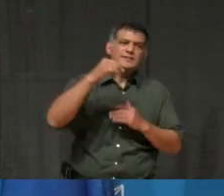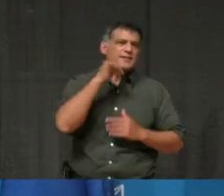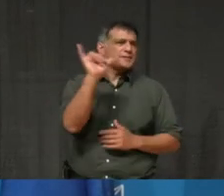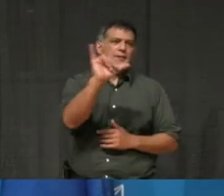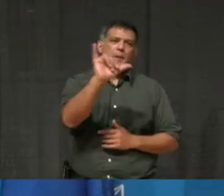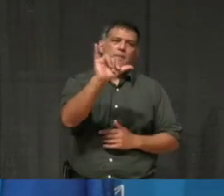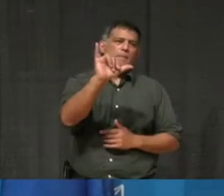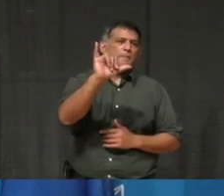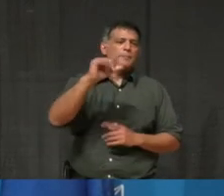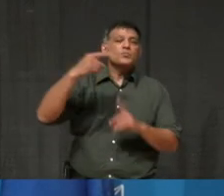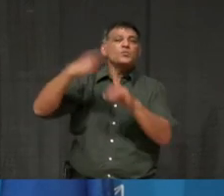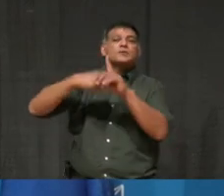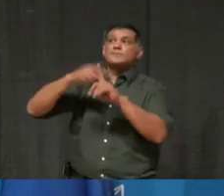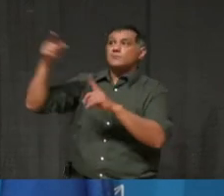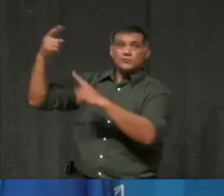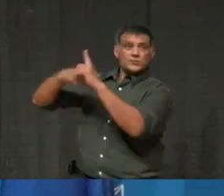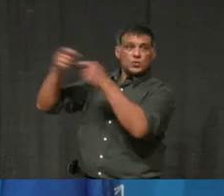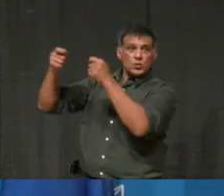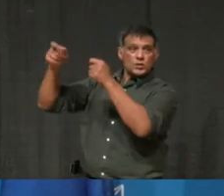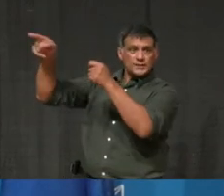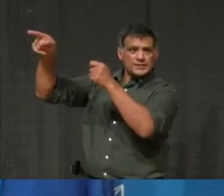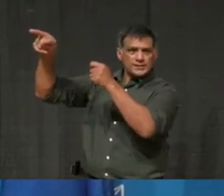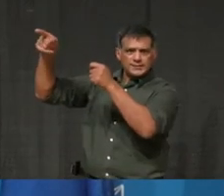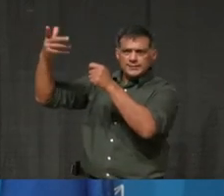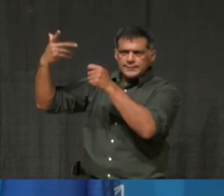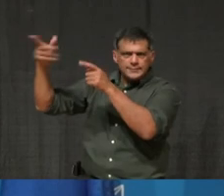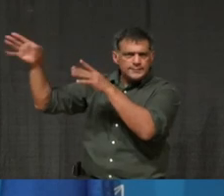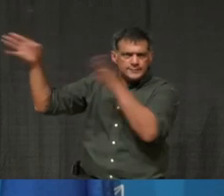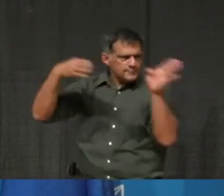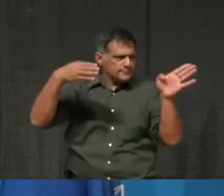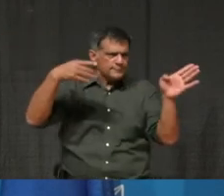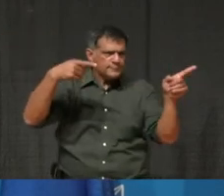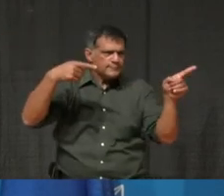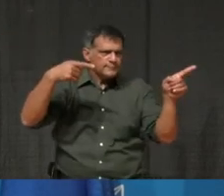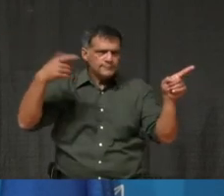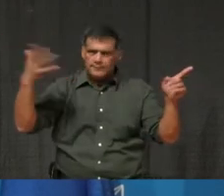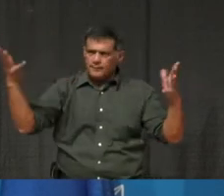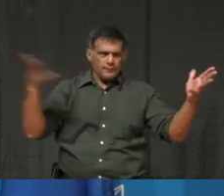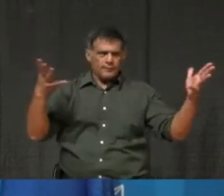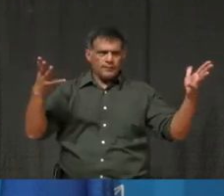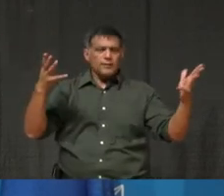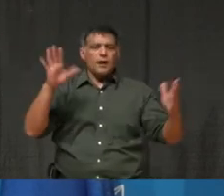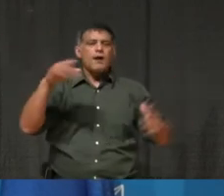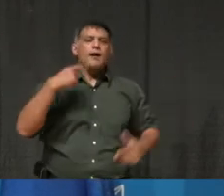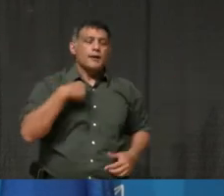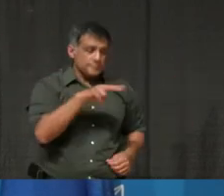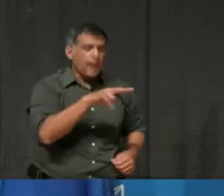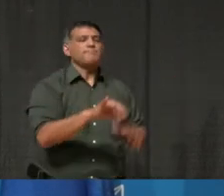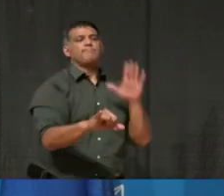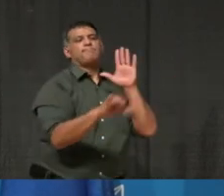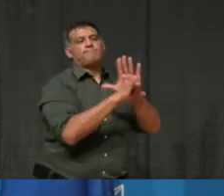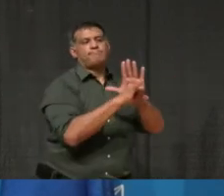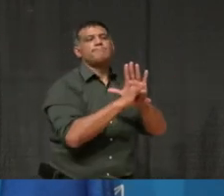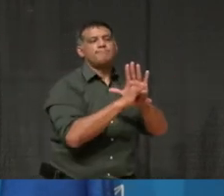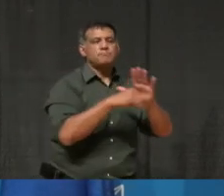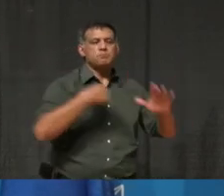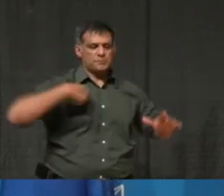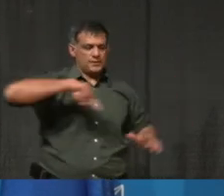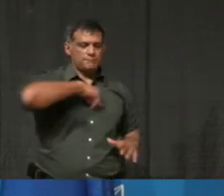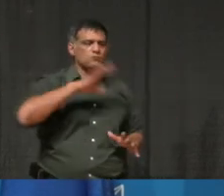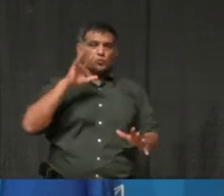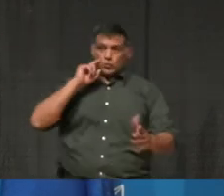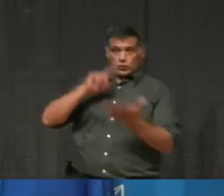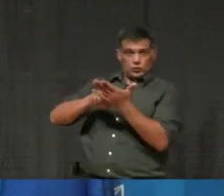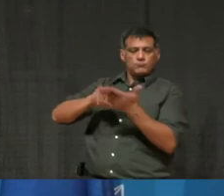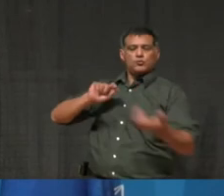step forward to, uh, identify some additional measures, uh, that needed to be taken. Um, at this point in time, we're not seeing any additional measures that we